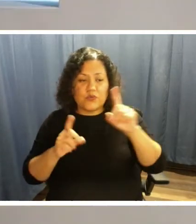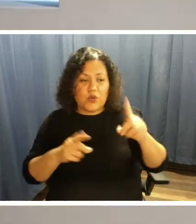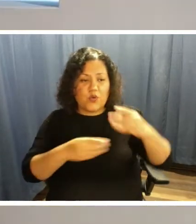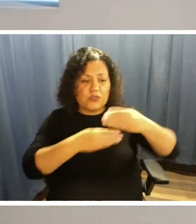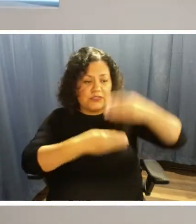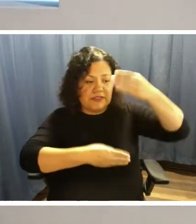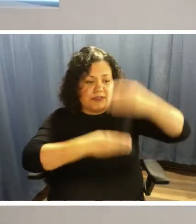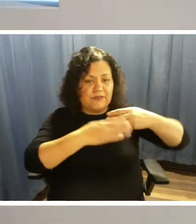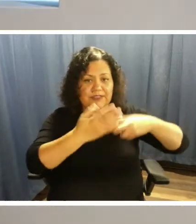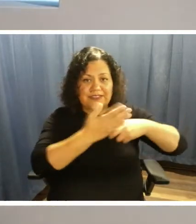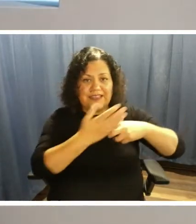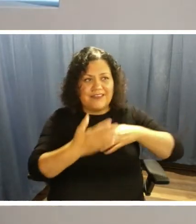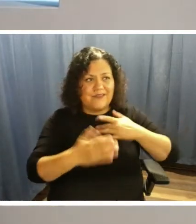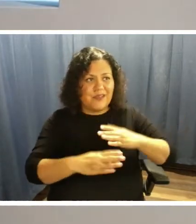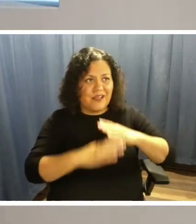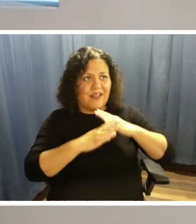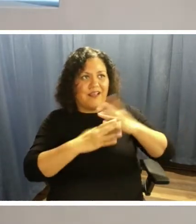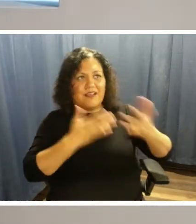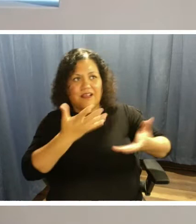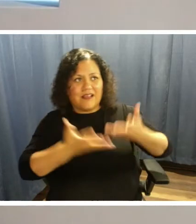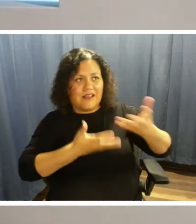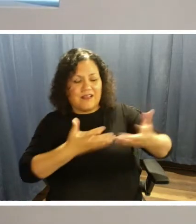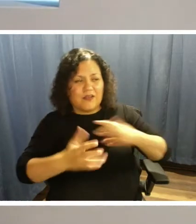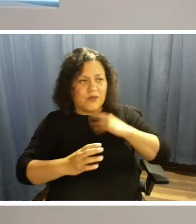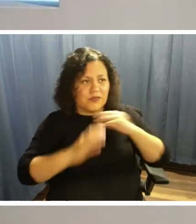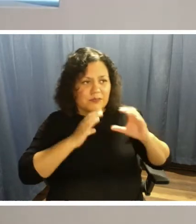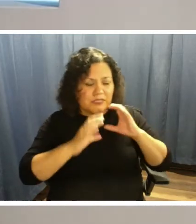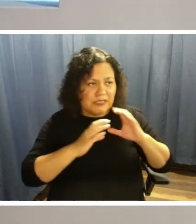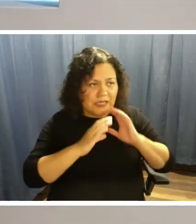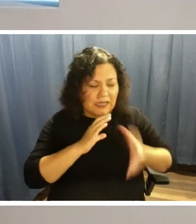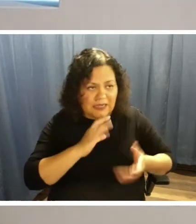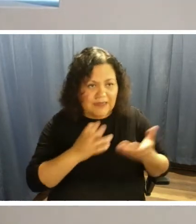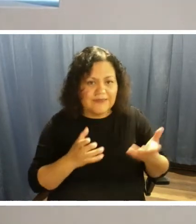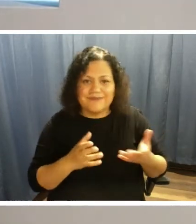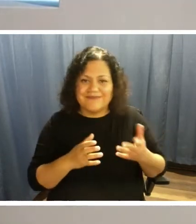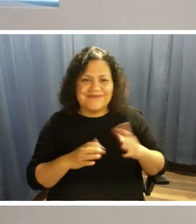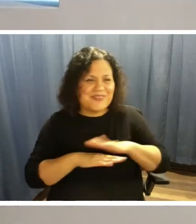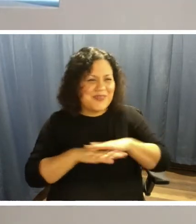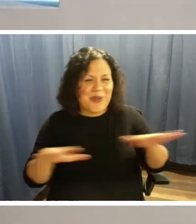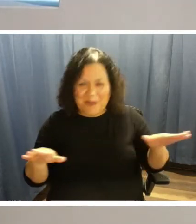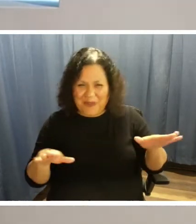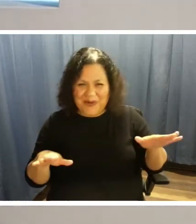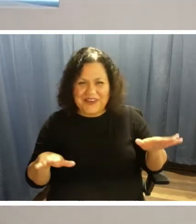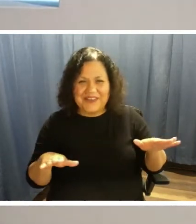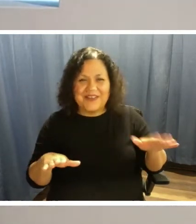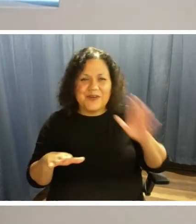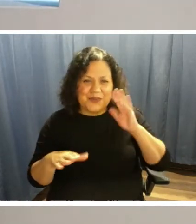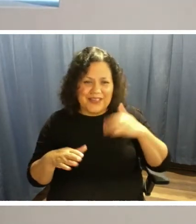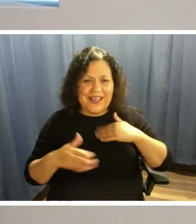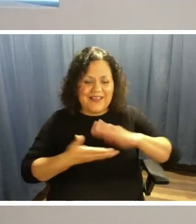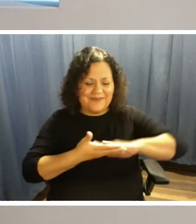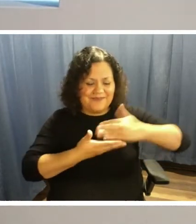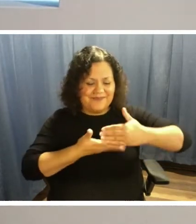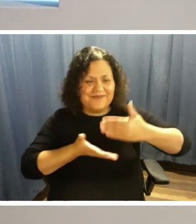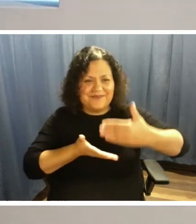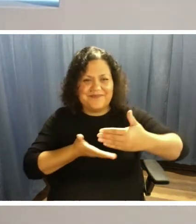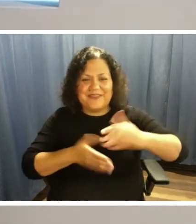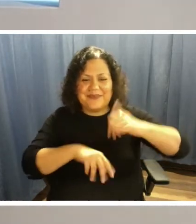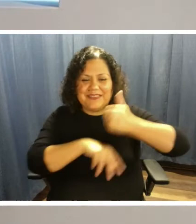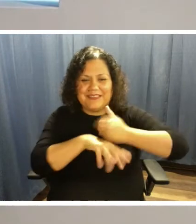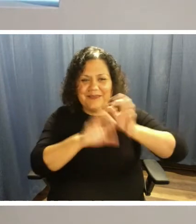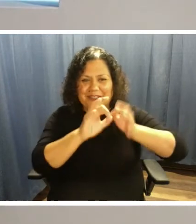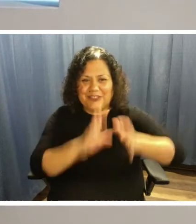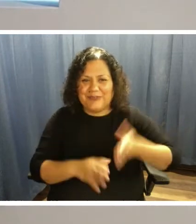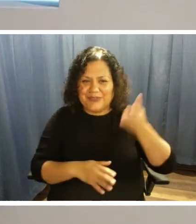felt there was a barrier in the past to being able to communicate with us, they won't have that any longer because we've got this new service in place and it's been really